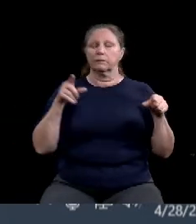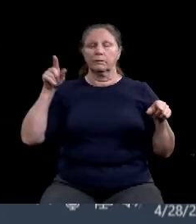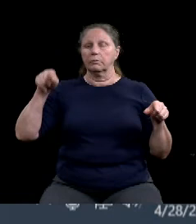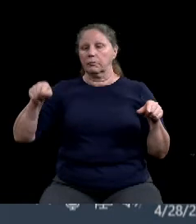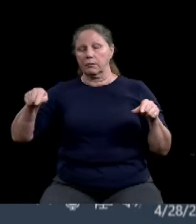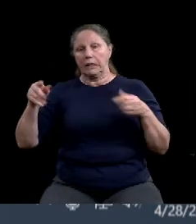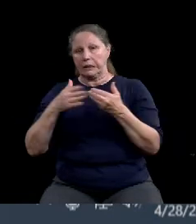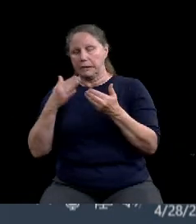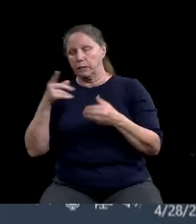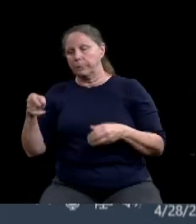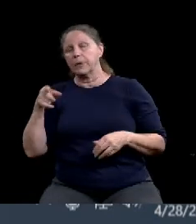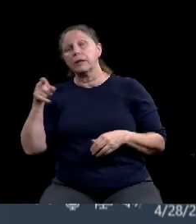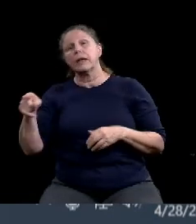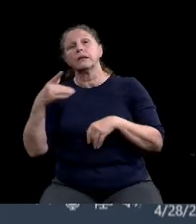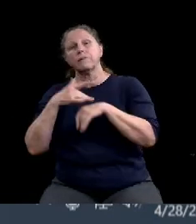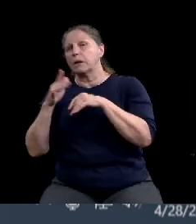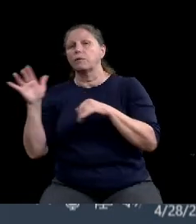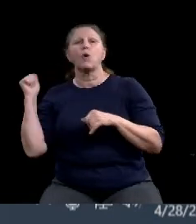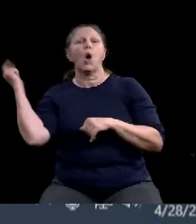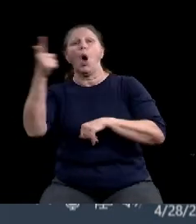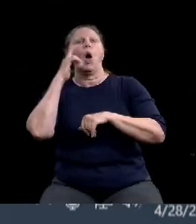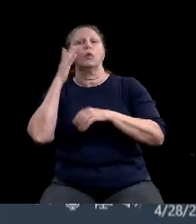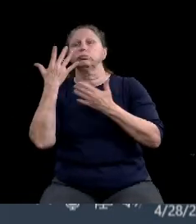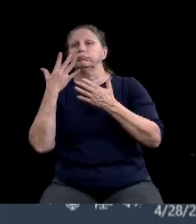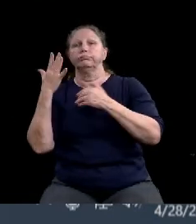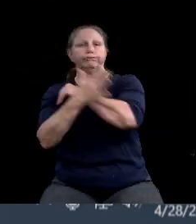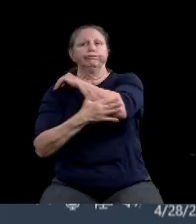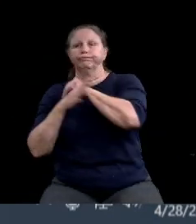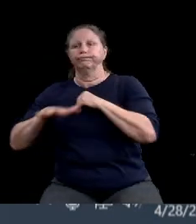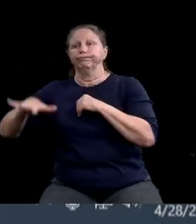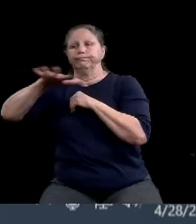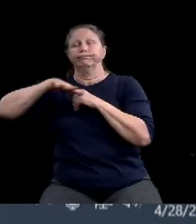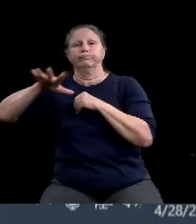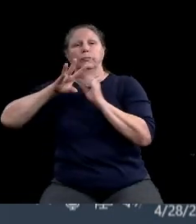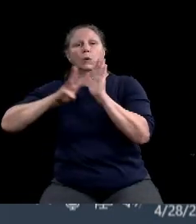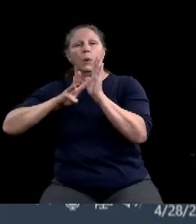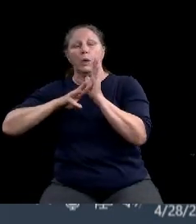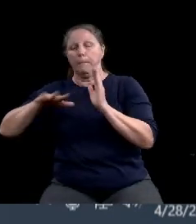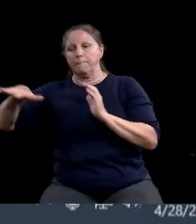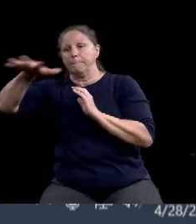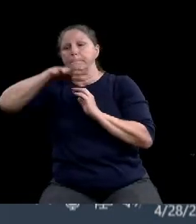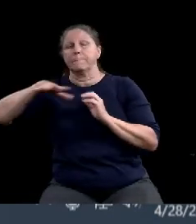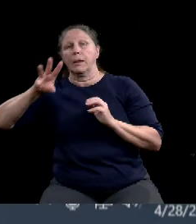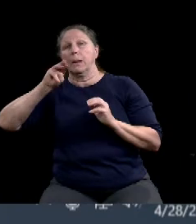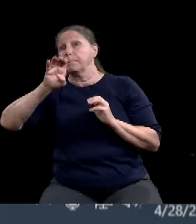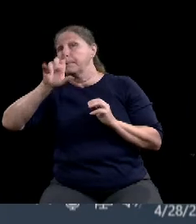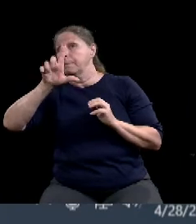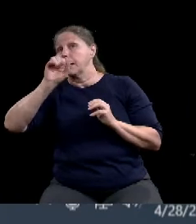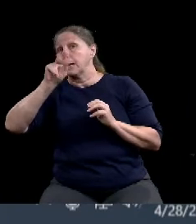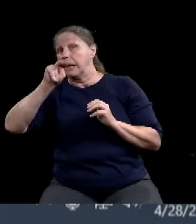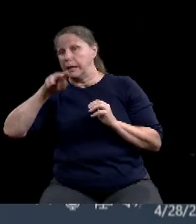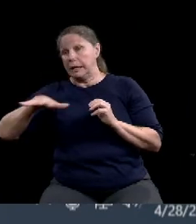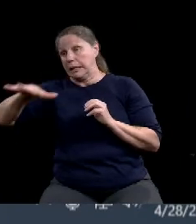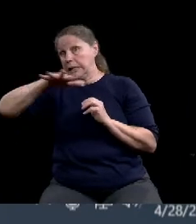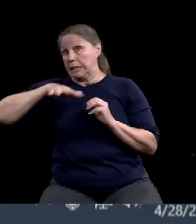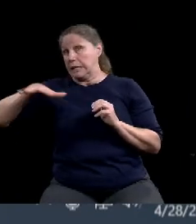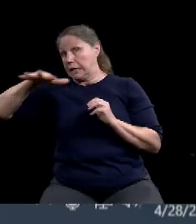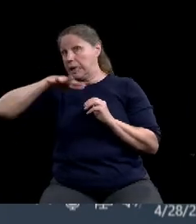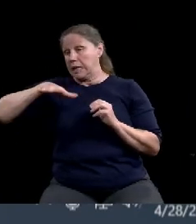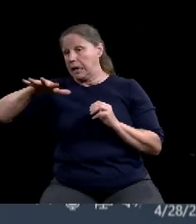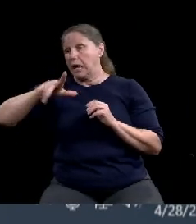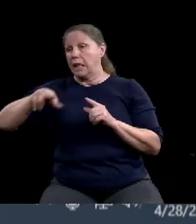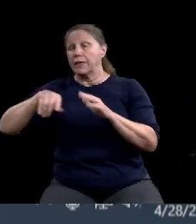Uh, so a business, uh, in Waco or anywhere else in McLennan County that has less than 10 full-time equivalent